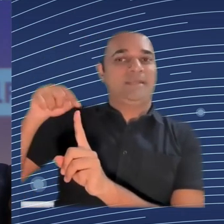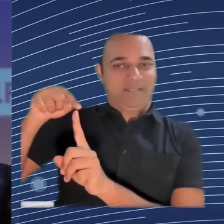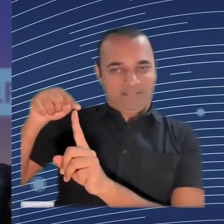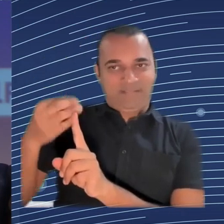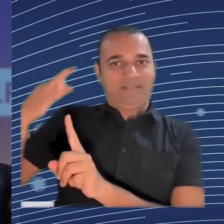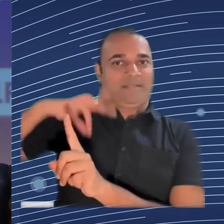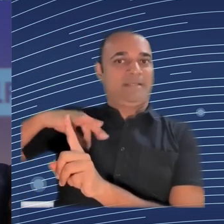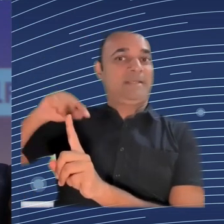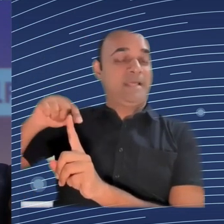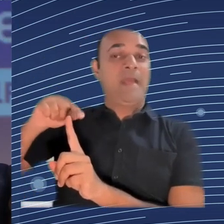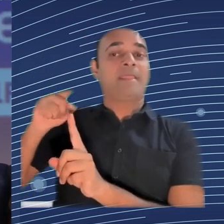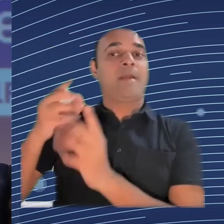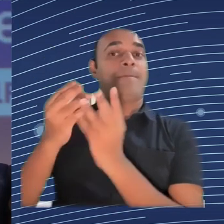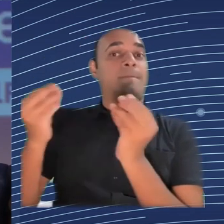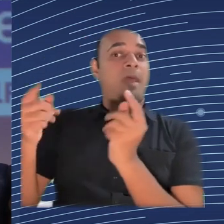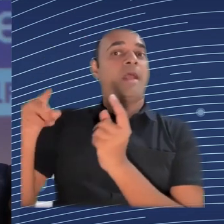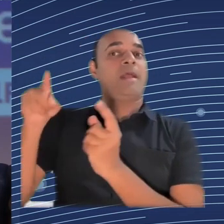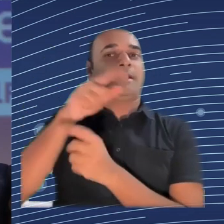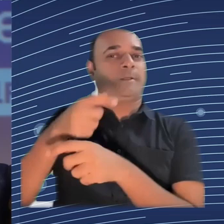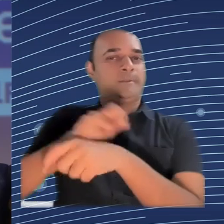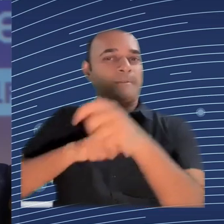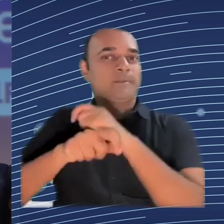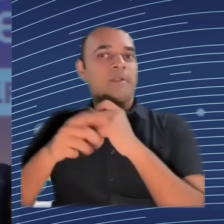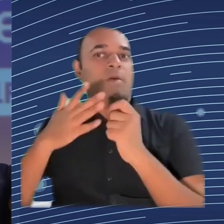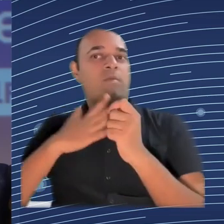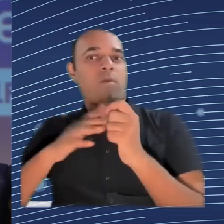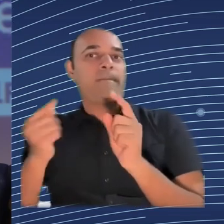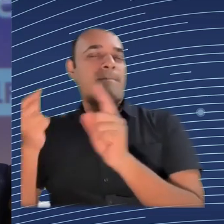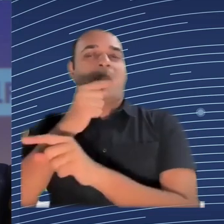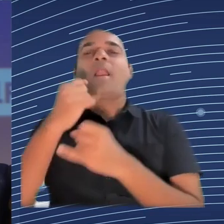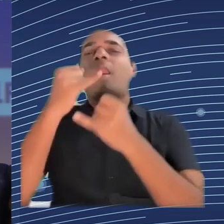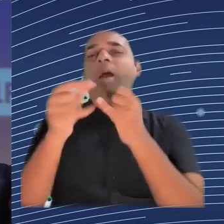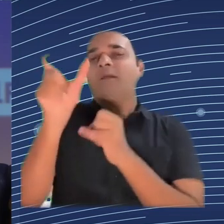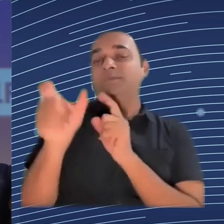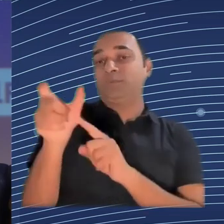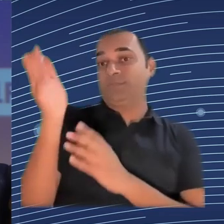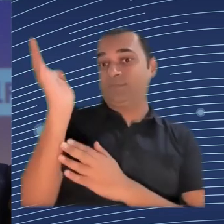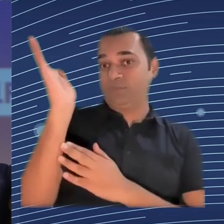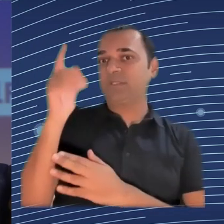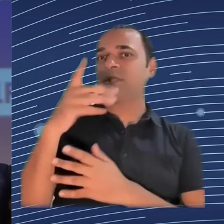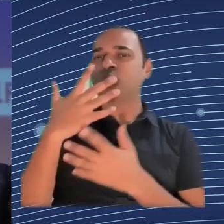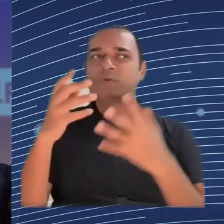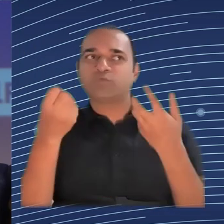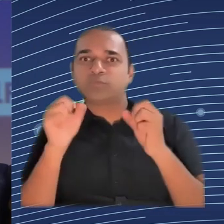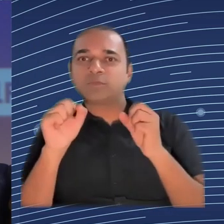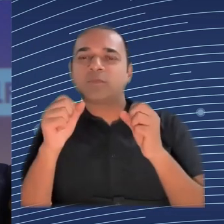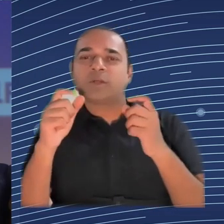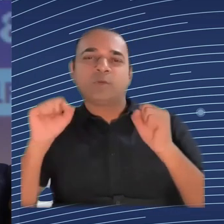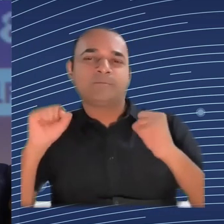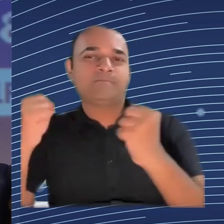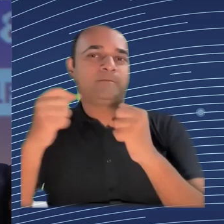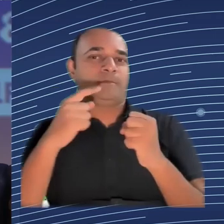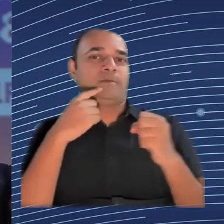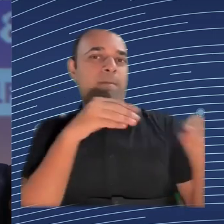as a kind of a side project, something to aspire to, something that is nice to have when we get to it one